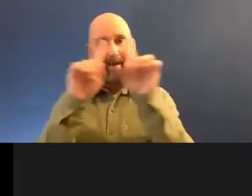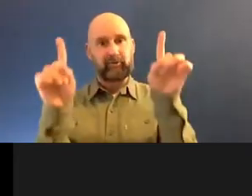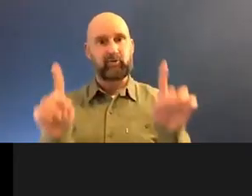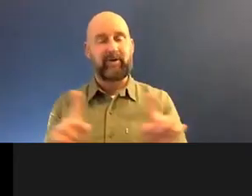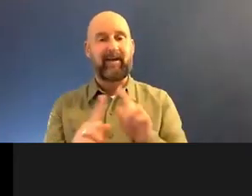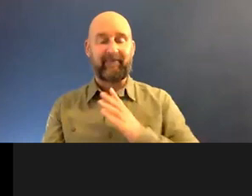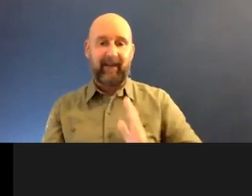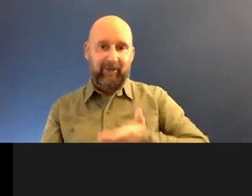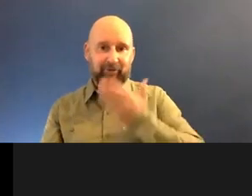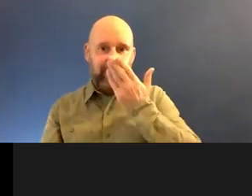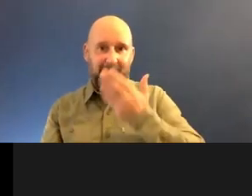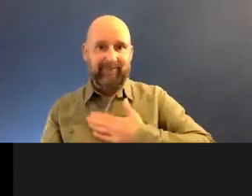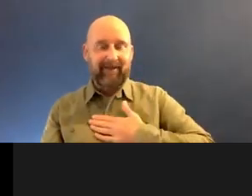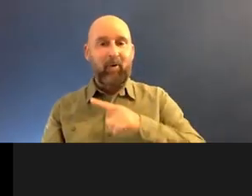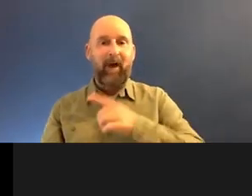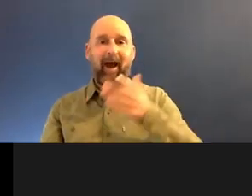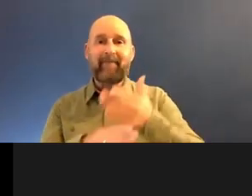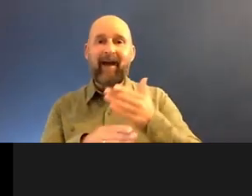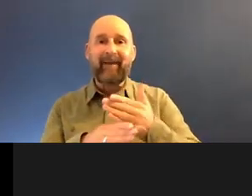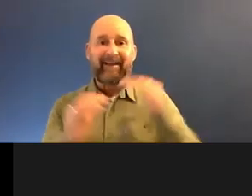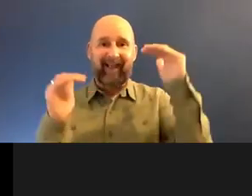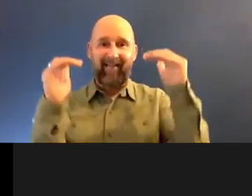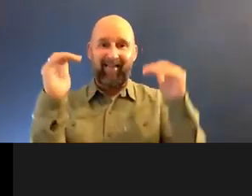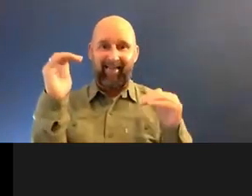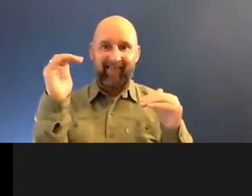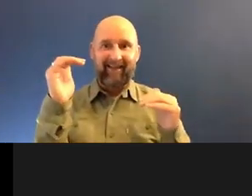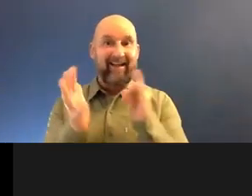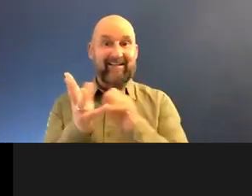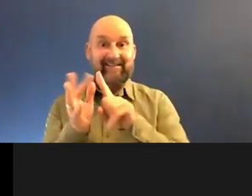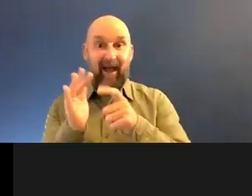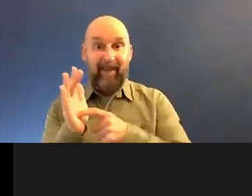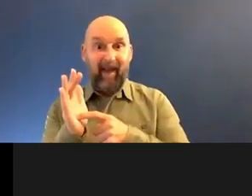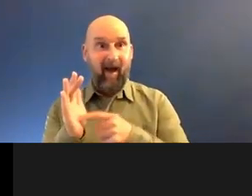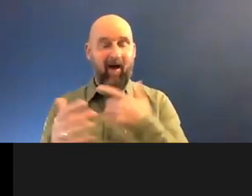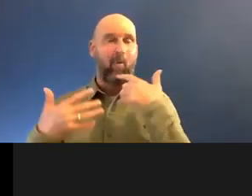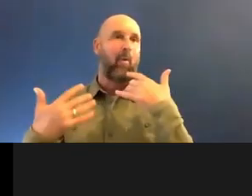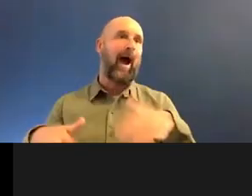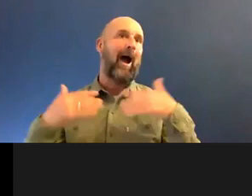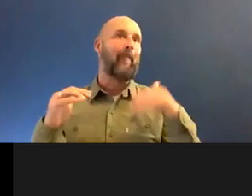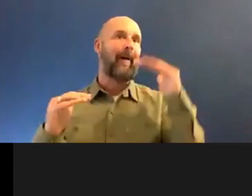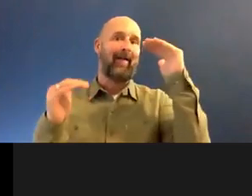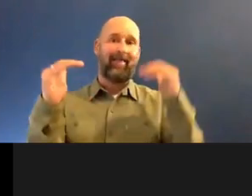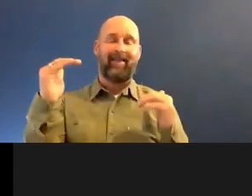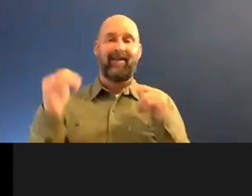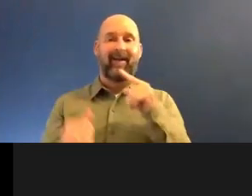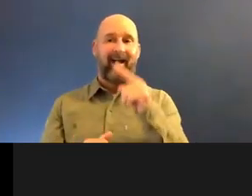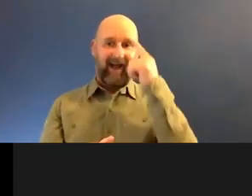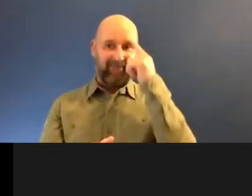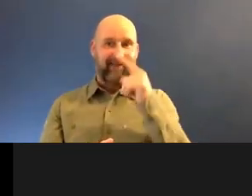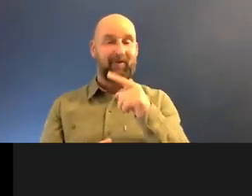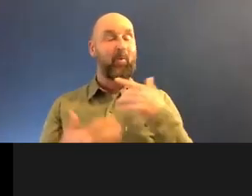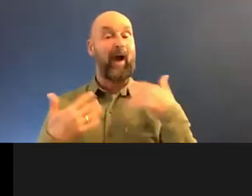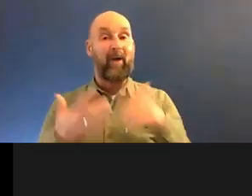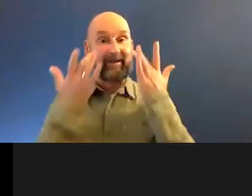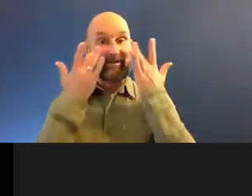ashamed now because I think my work is a shadow compared to Samir's work. I think you've got a right masterclass there.